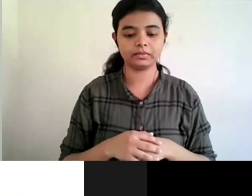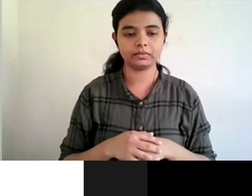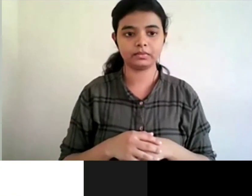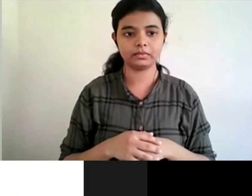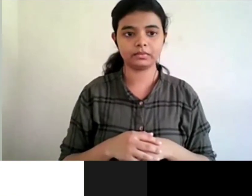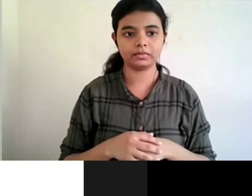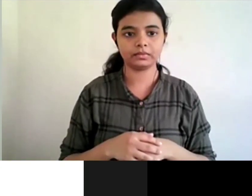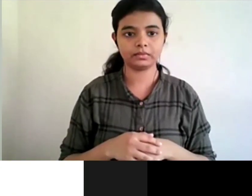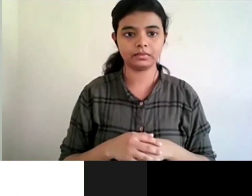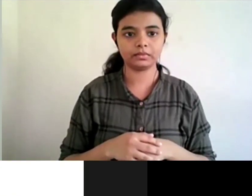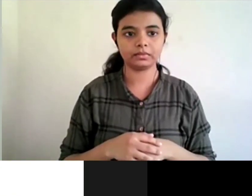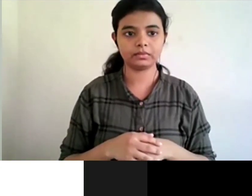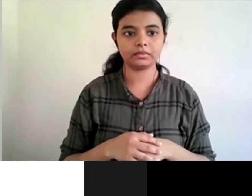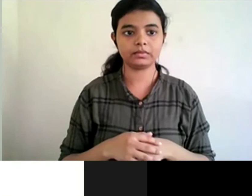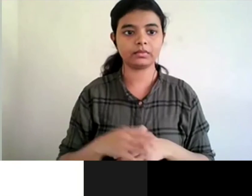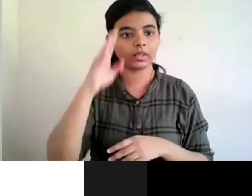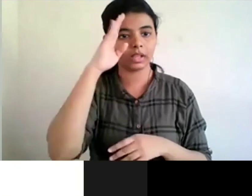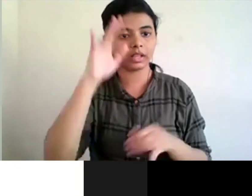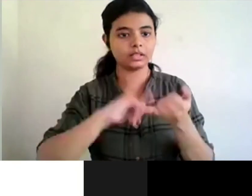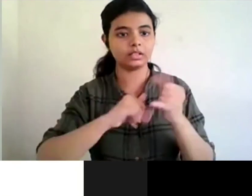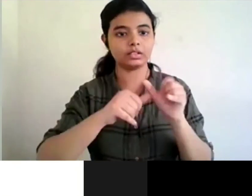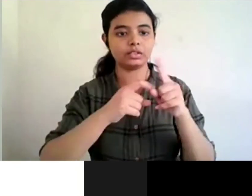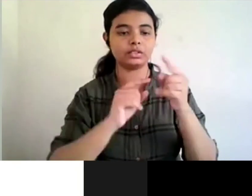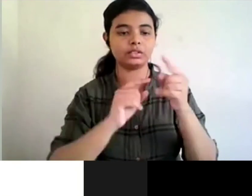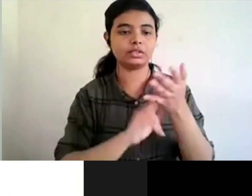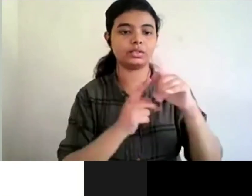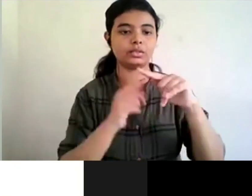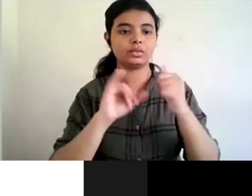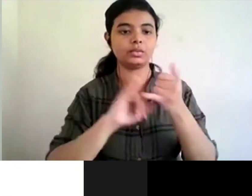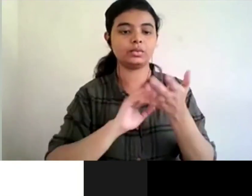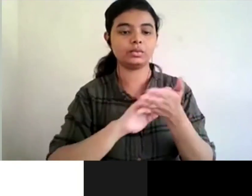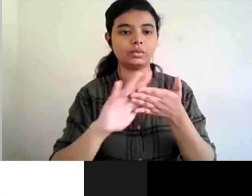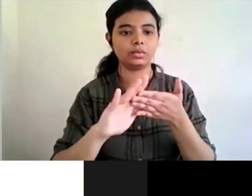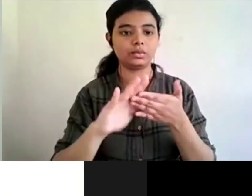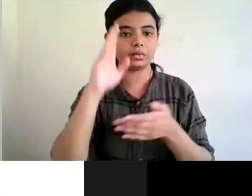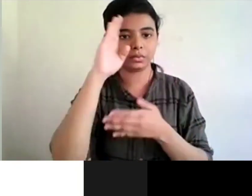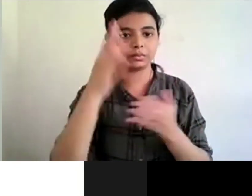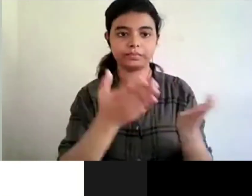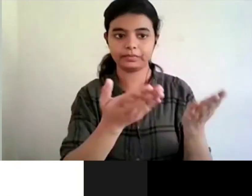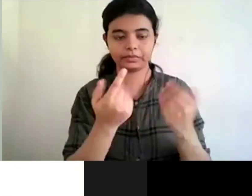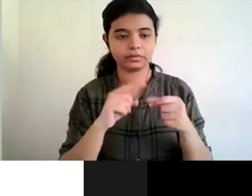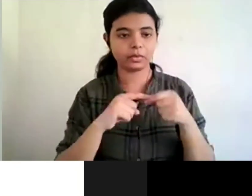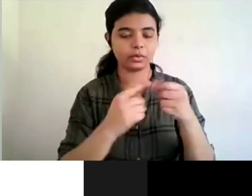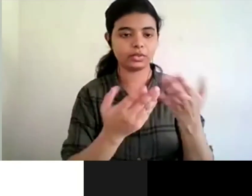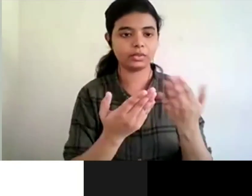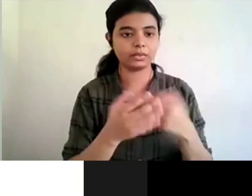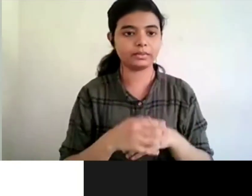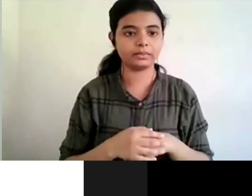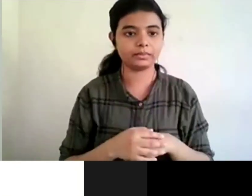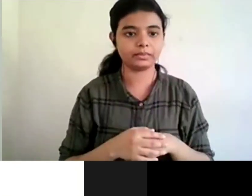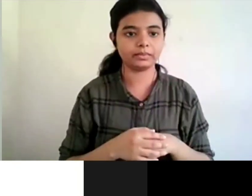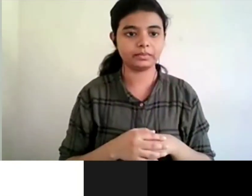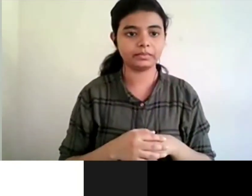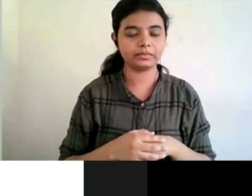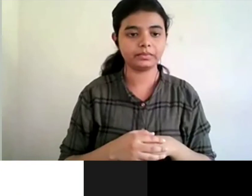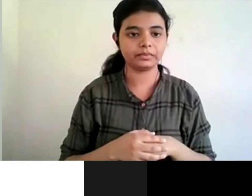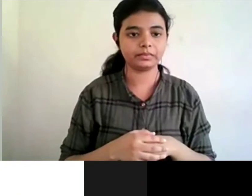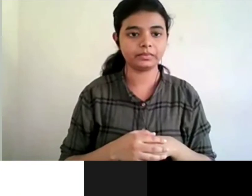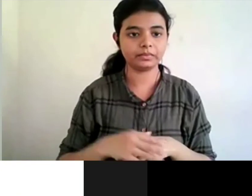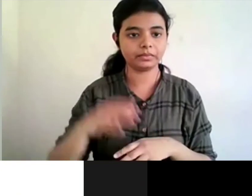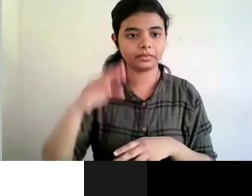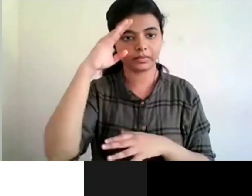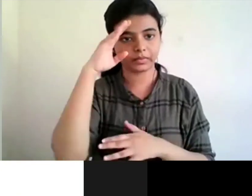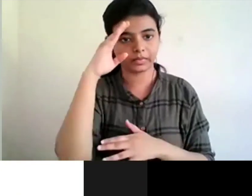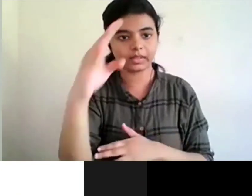uh hi santosh please go ahead hi hi hello sir uh thank you